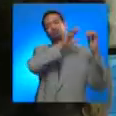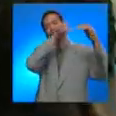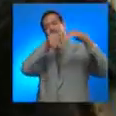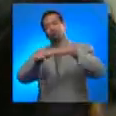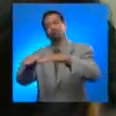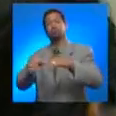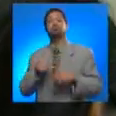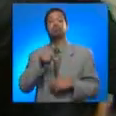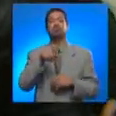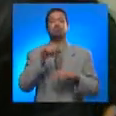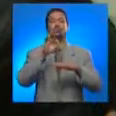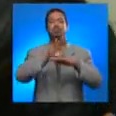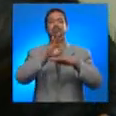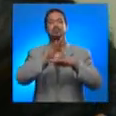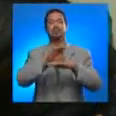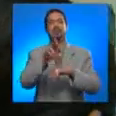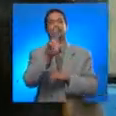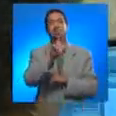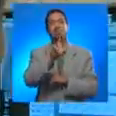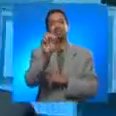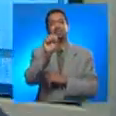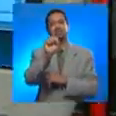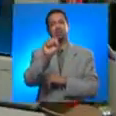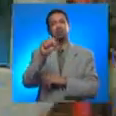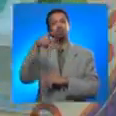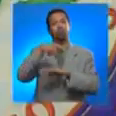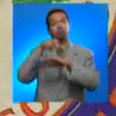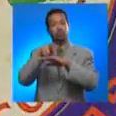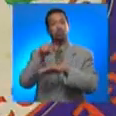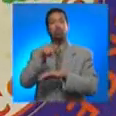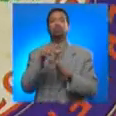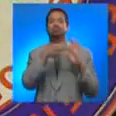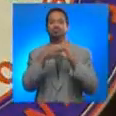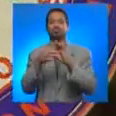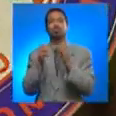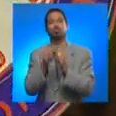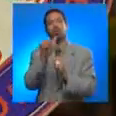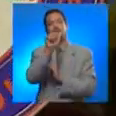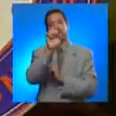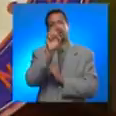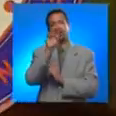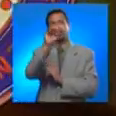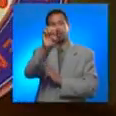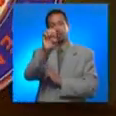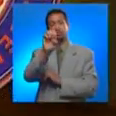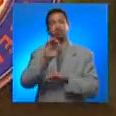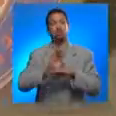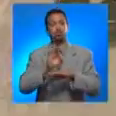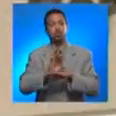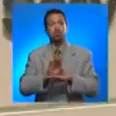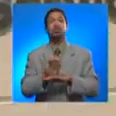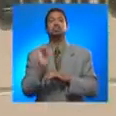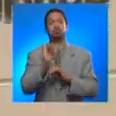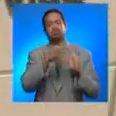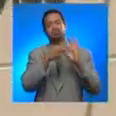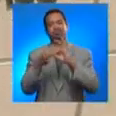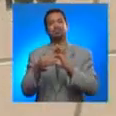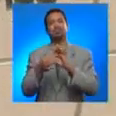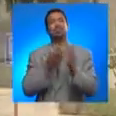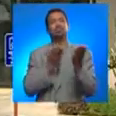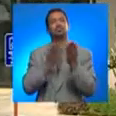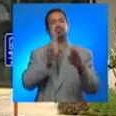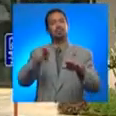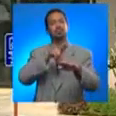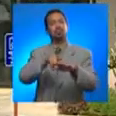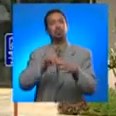The Puerto Rico Seismic Network, in coordination with the State Emergency and Disaster Management Agency and the National Weather